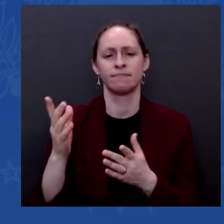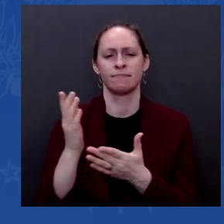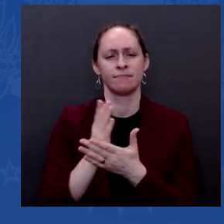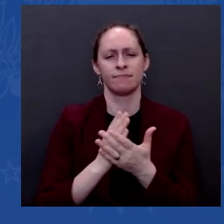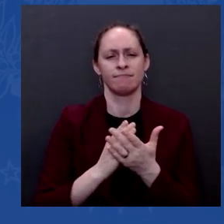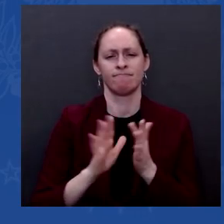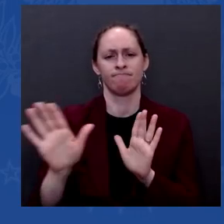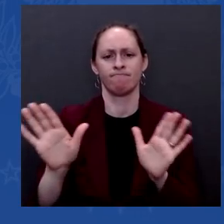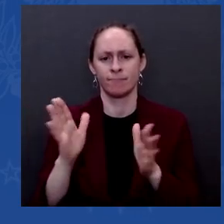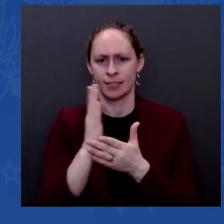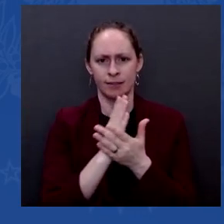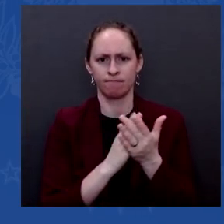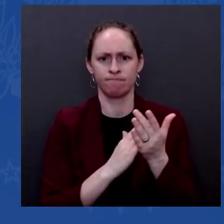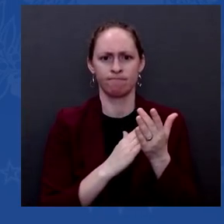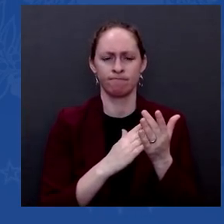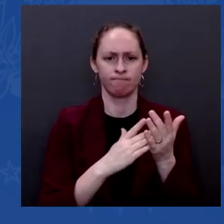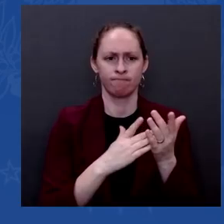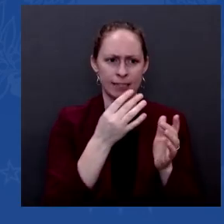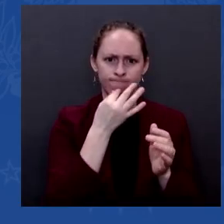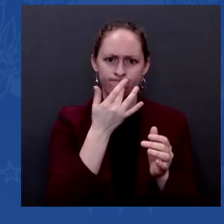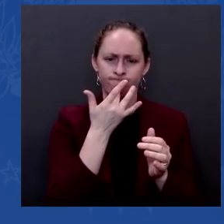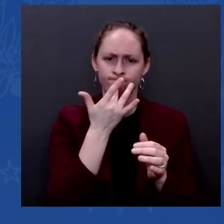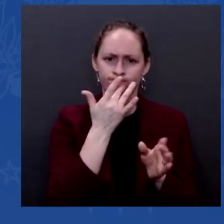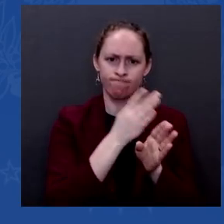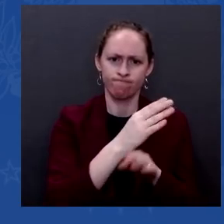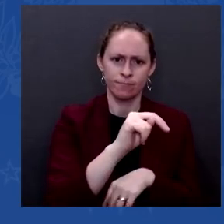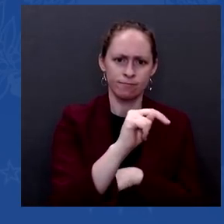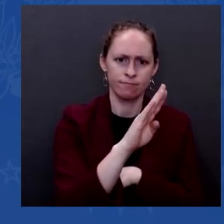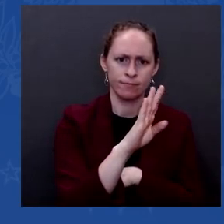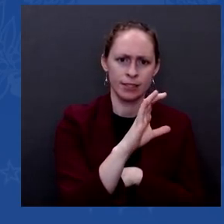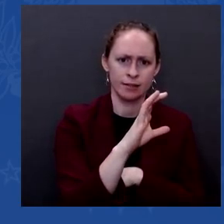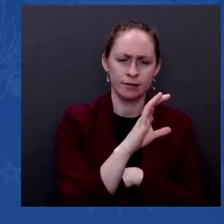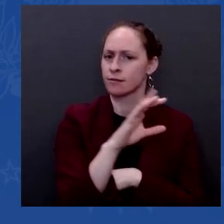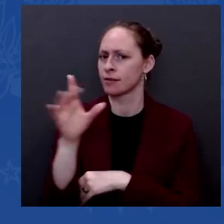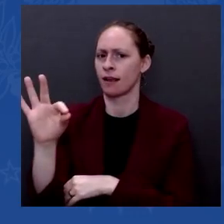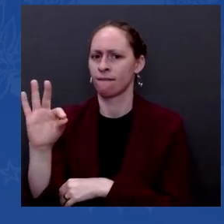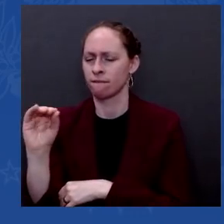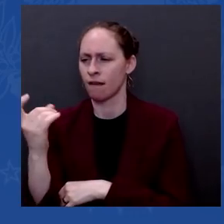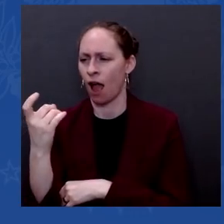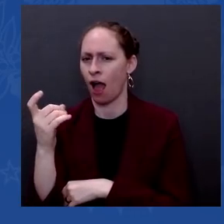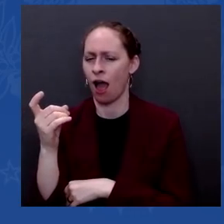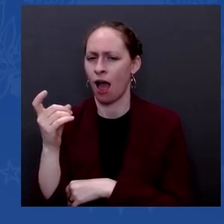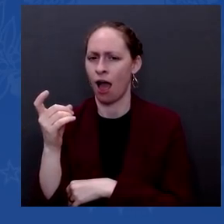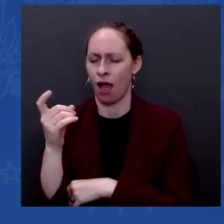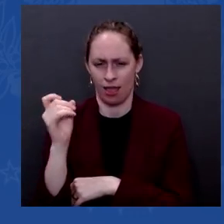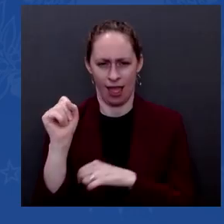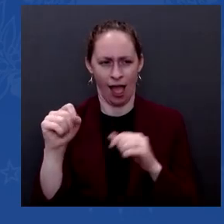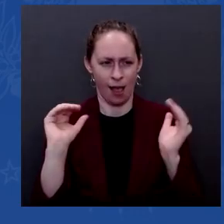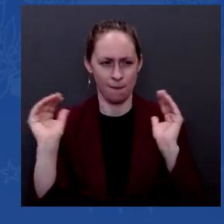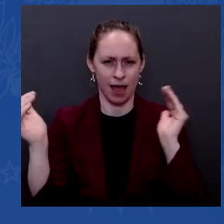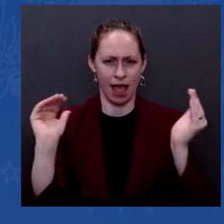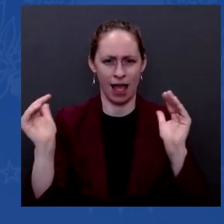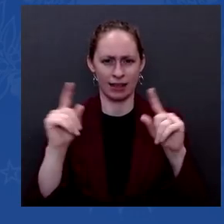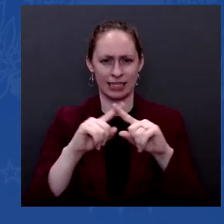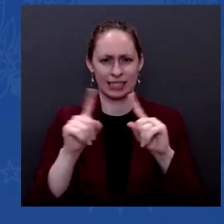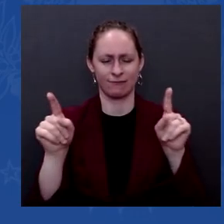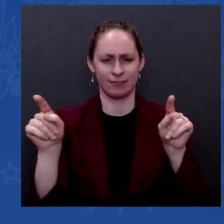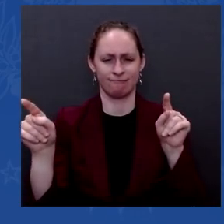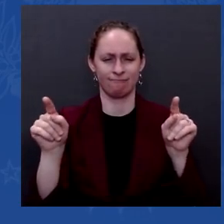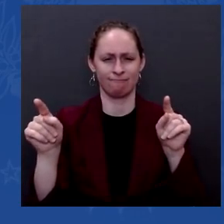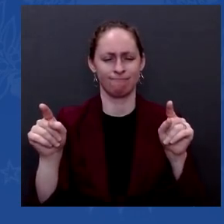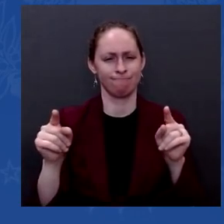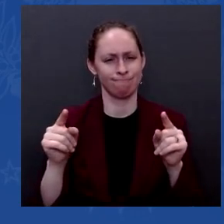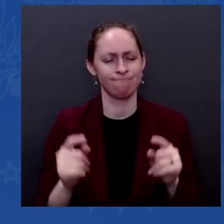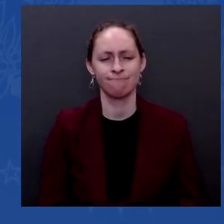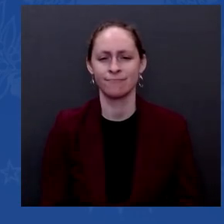— again, I'm no expert in any of this. But the fact is, I think you have to acknowledge that what gets